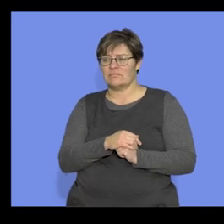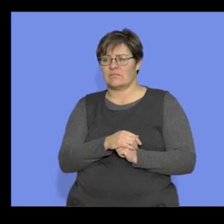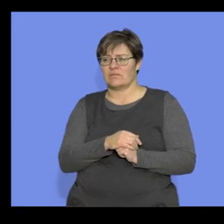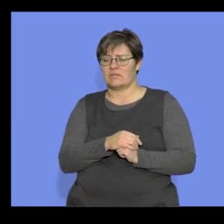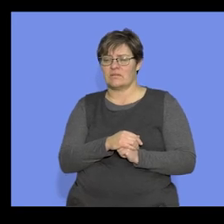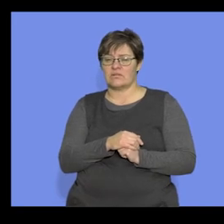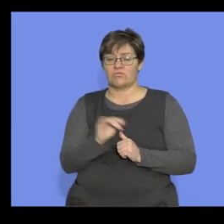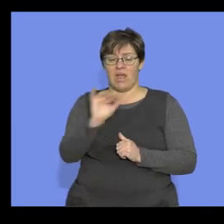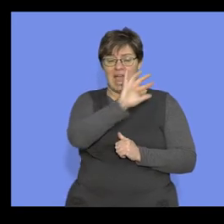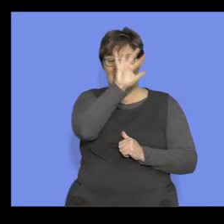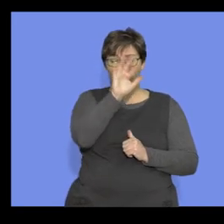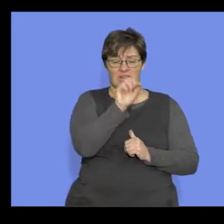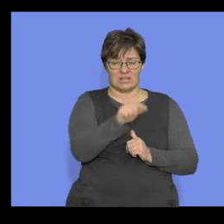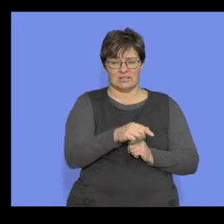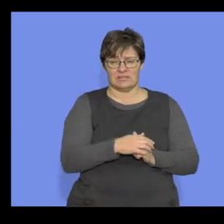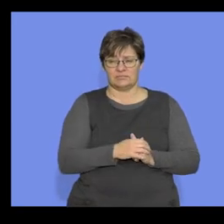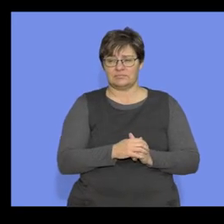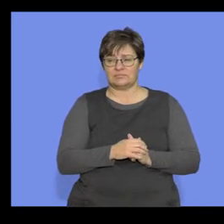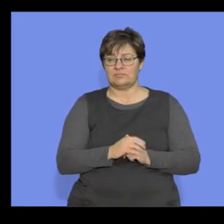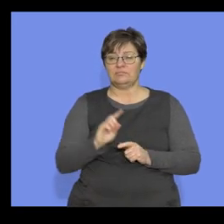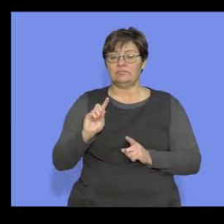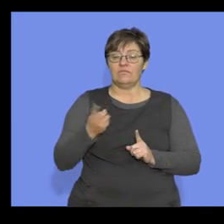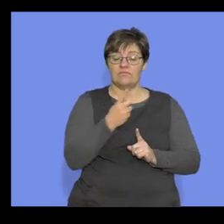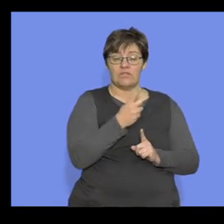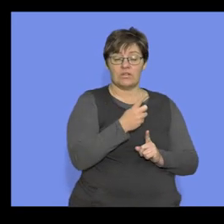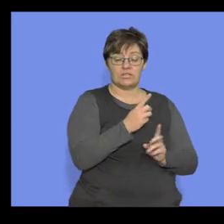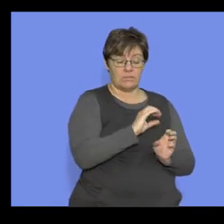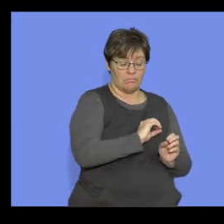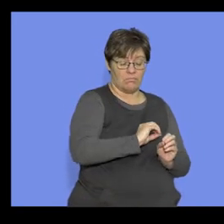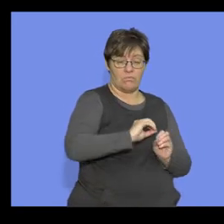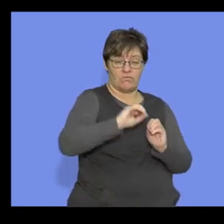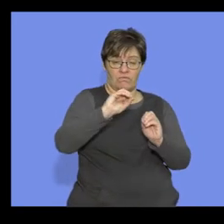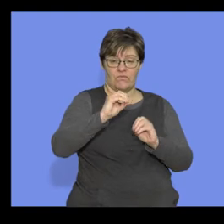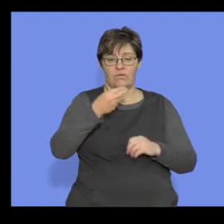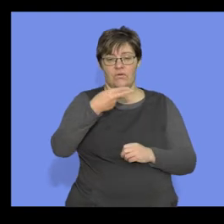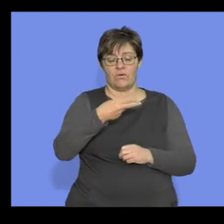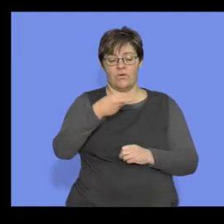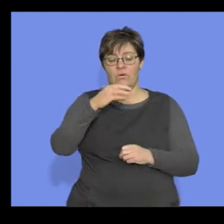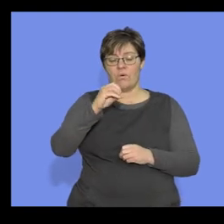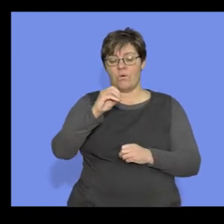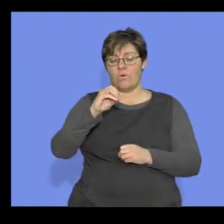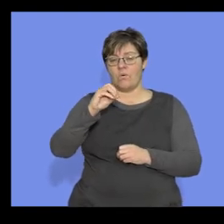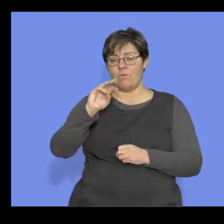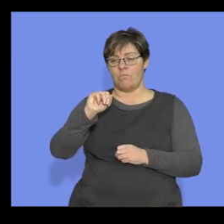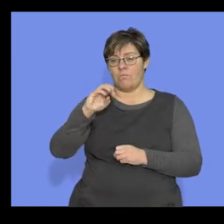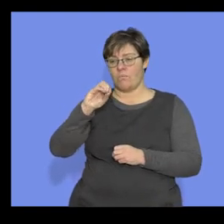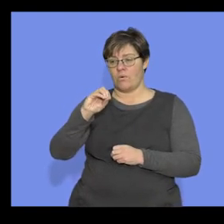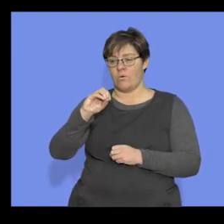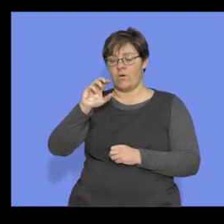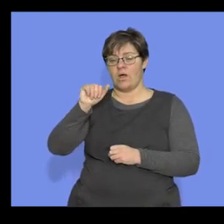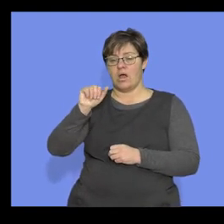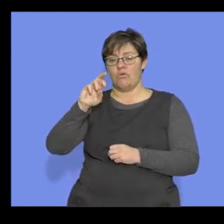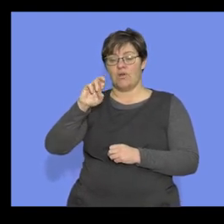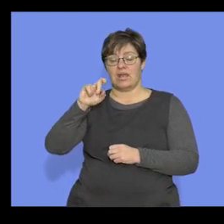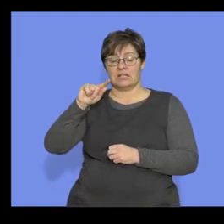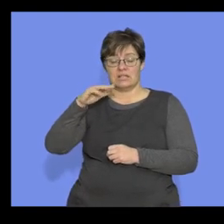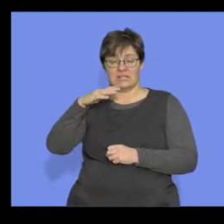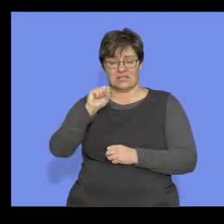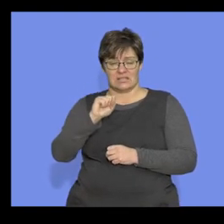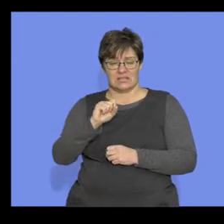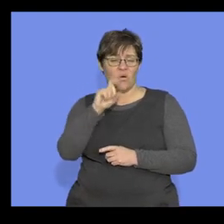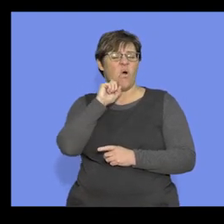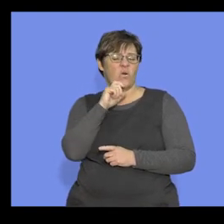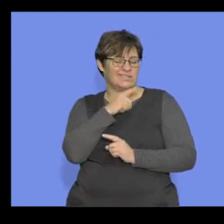Africa over here, the first ones to actually move were homo erectus because they are older than the homo